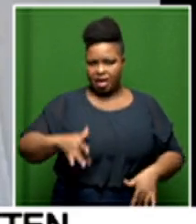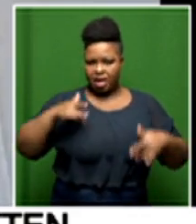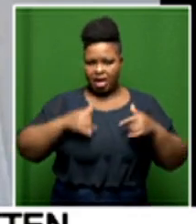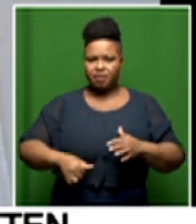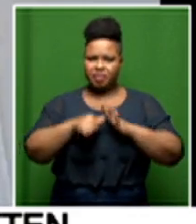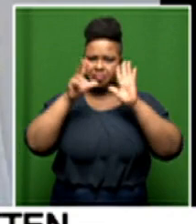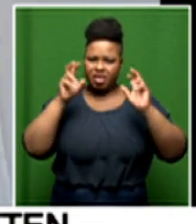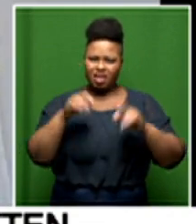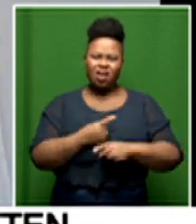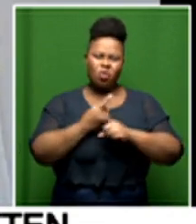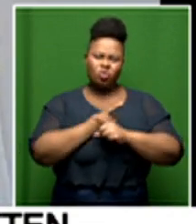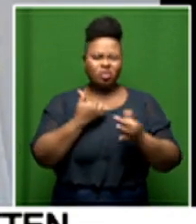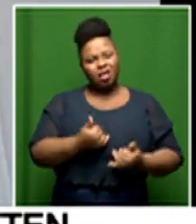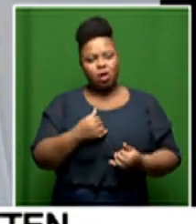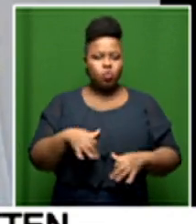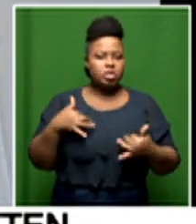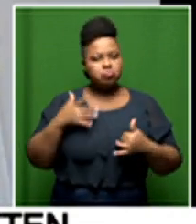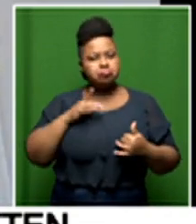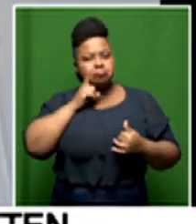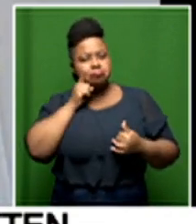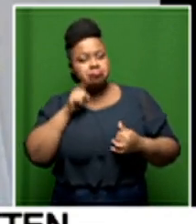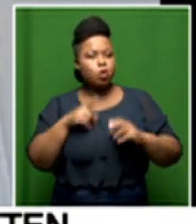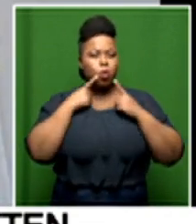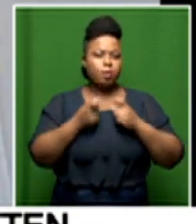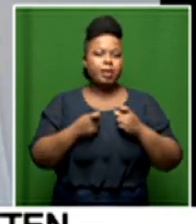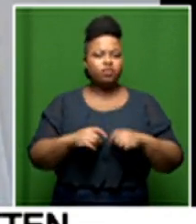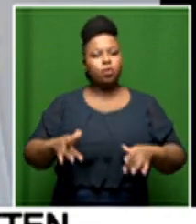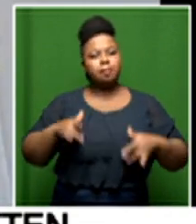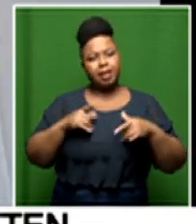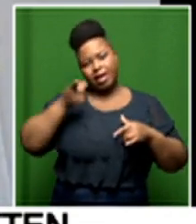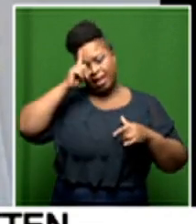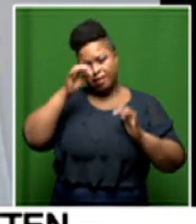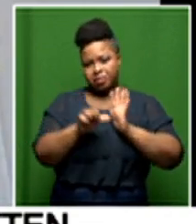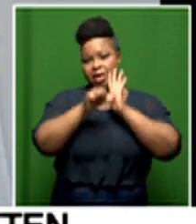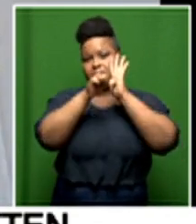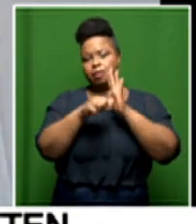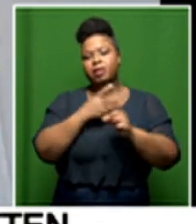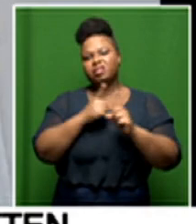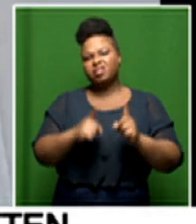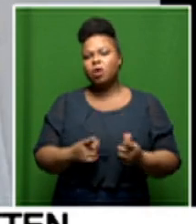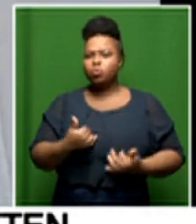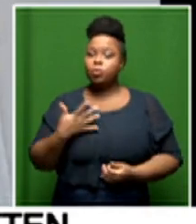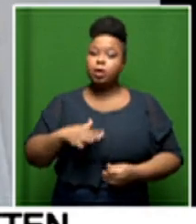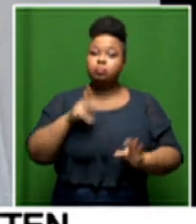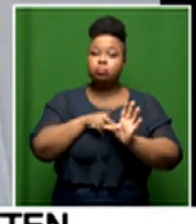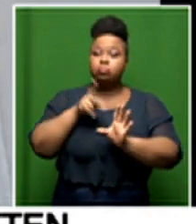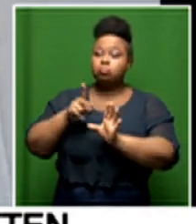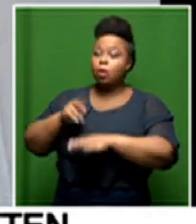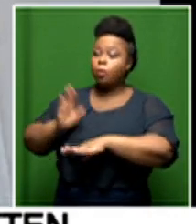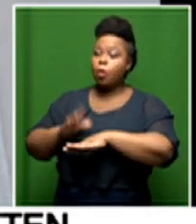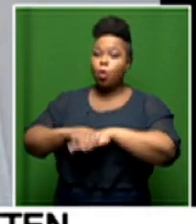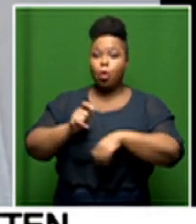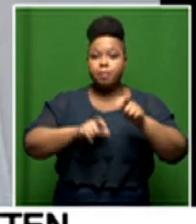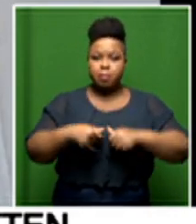so we we do look forward to those complaints in particular um but we need as many people to participate in this process